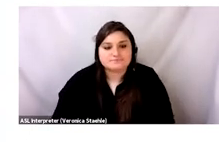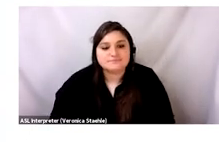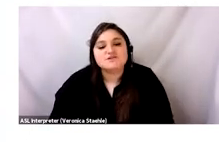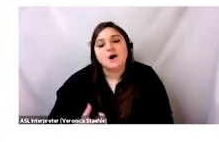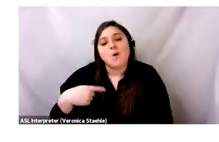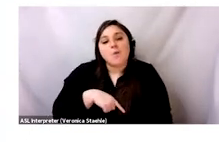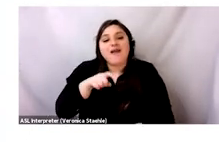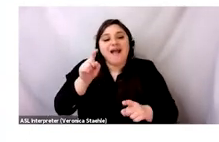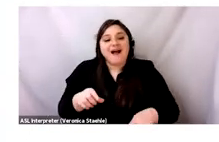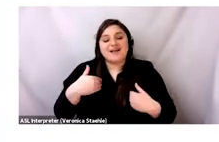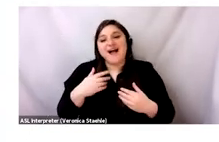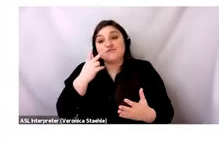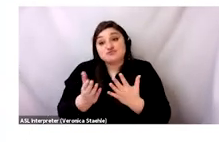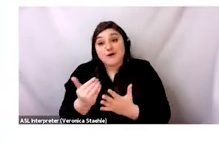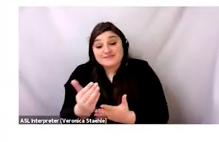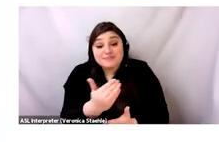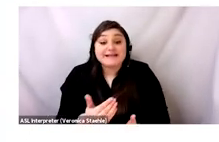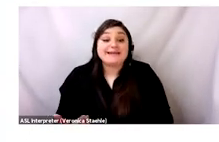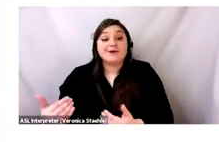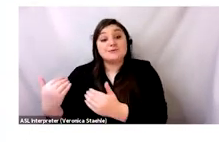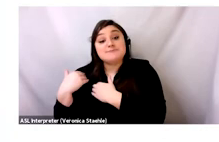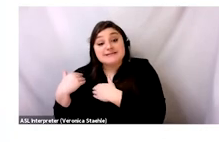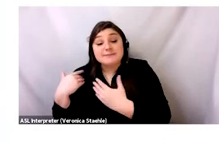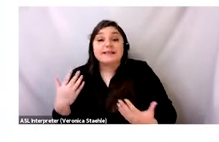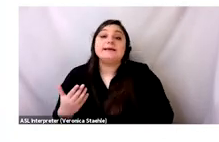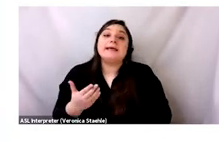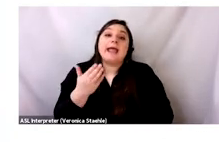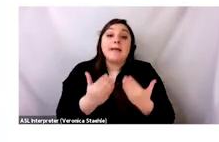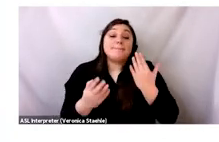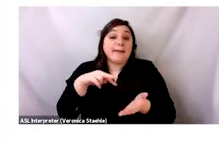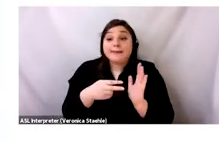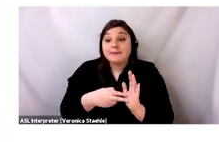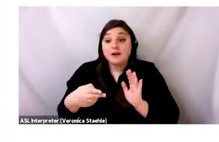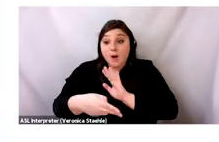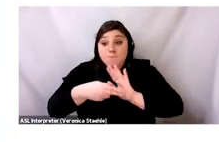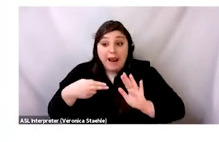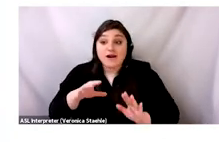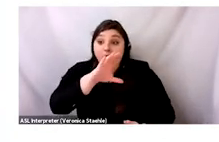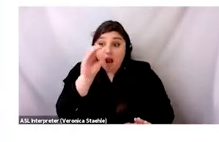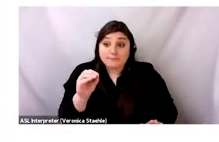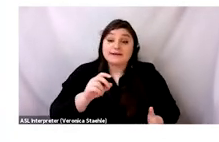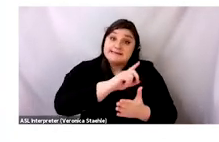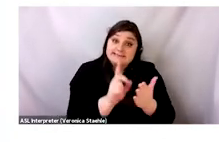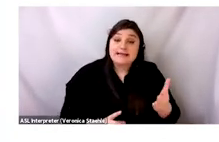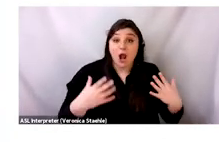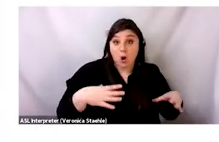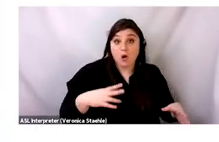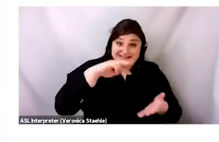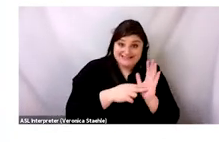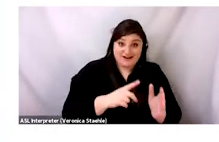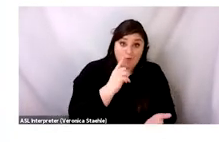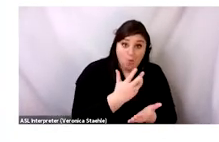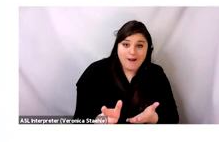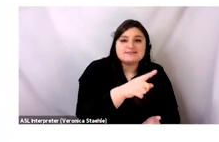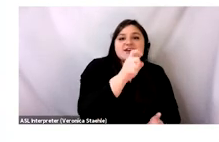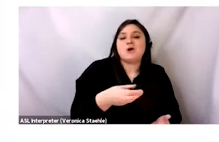stands for extended producer responsibility, which would basically require that brands pay a small fee. Sometimes that's even just a penny